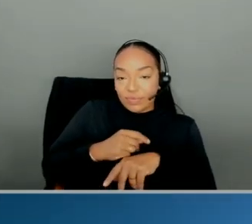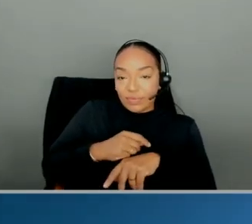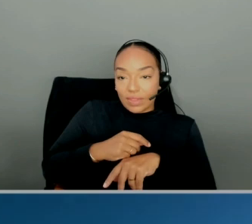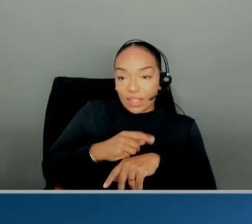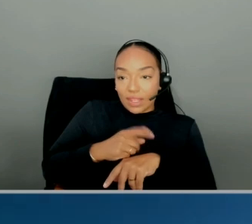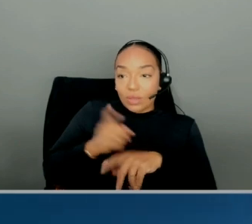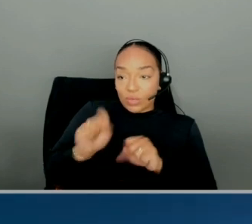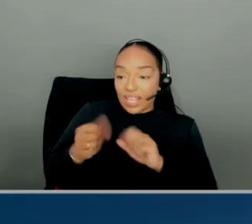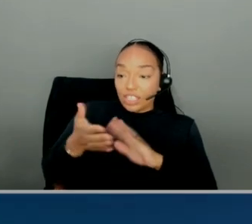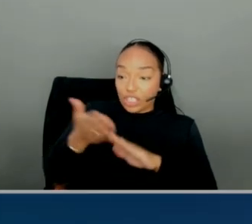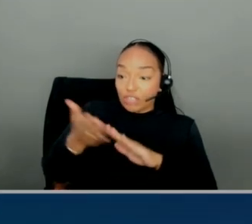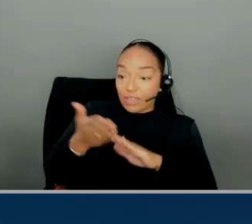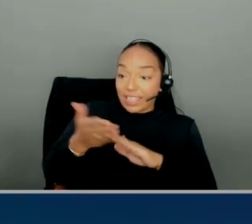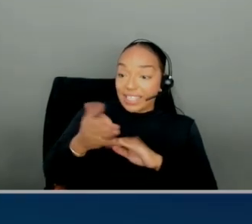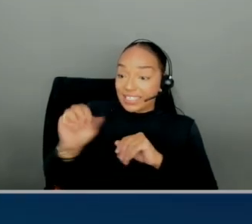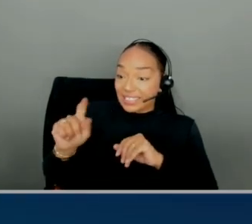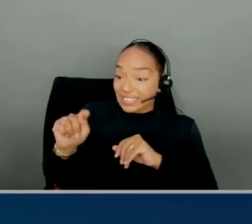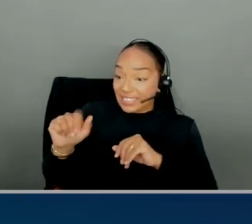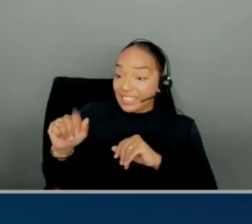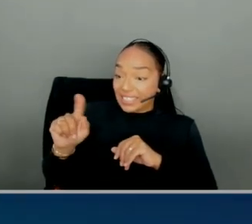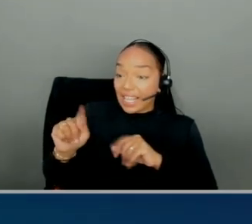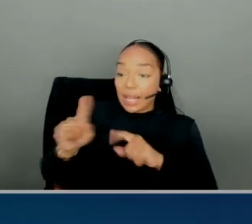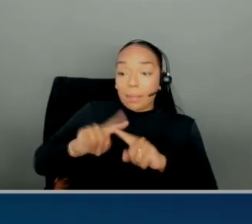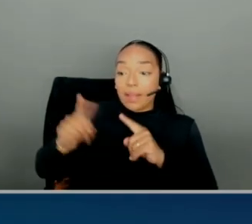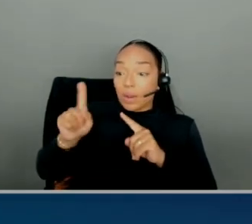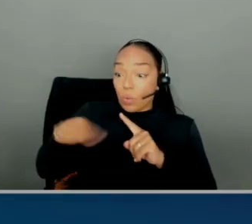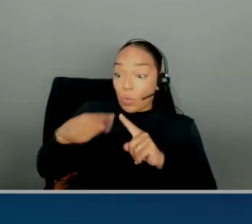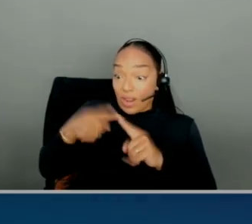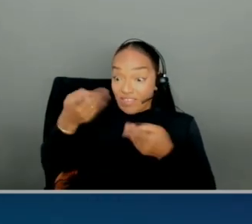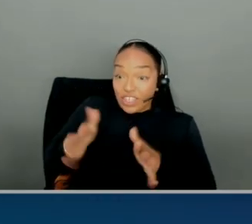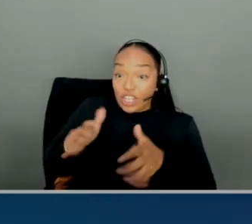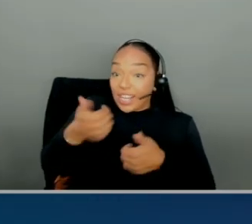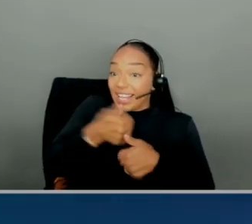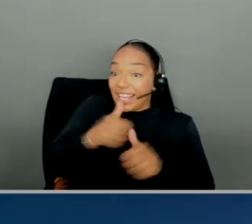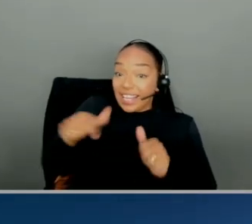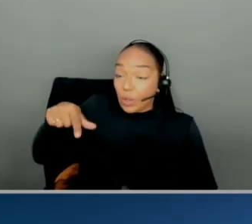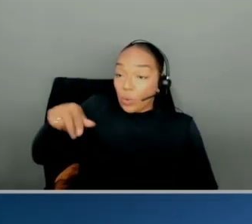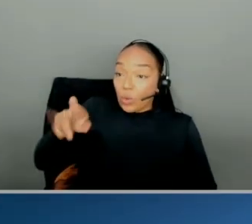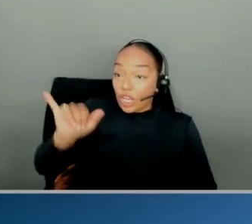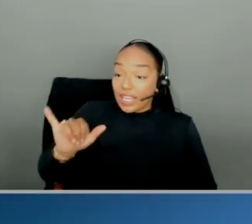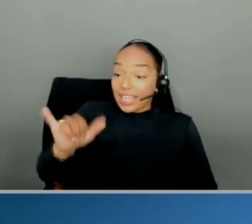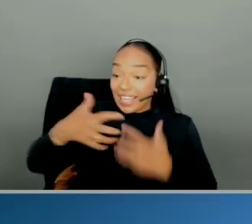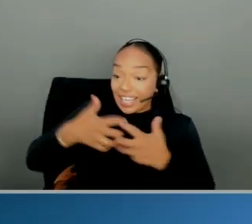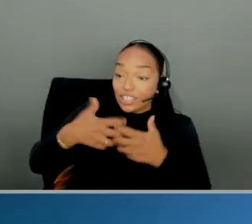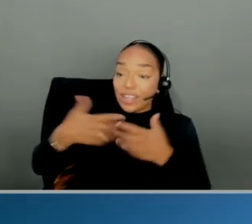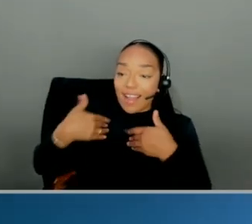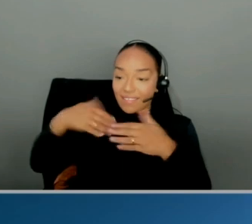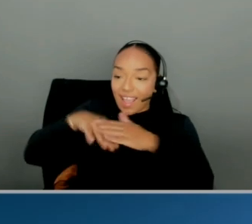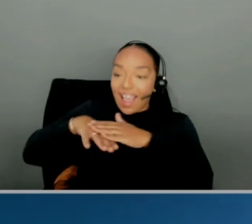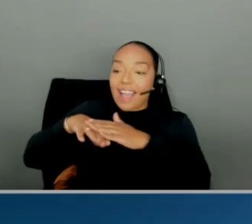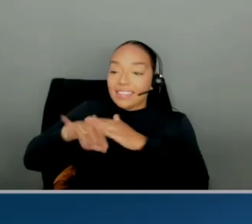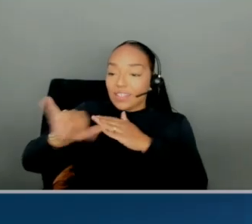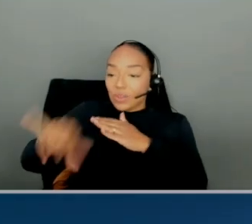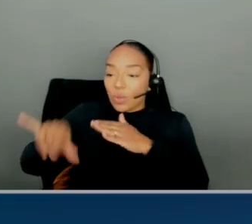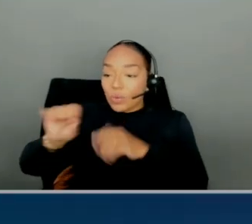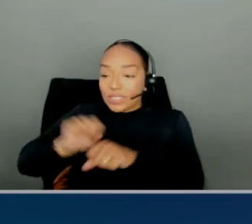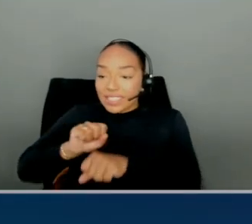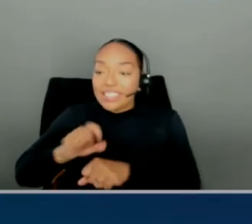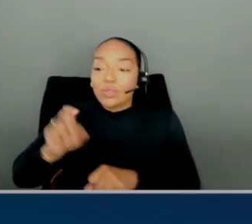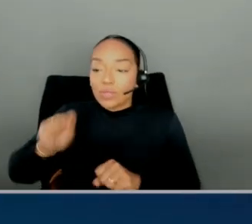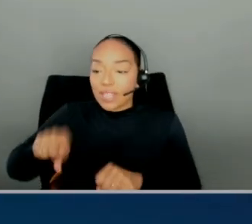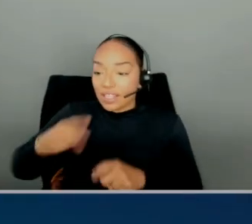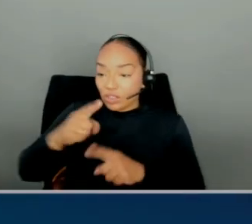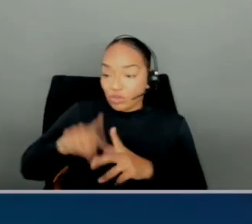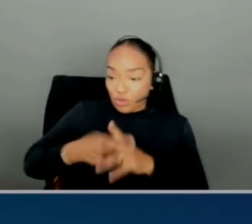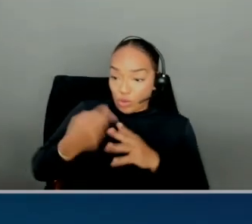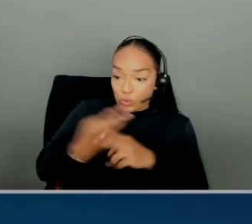stats, but once that's done, any query engines has access to those statistics and start using it for the optimization. Wow, okay,